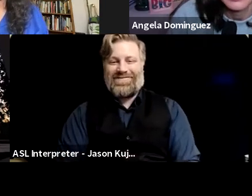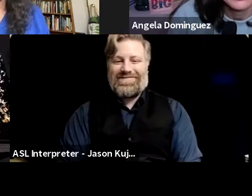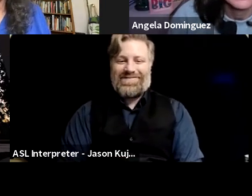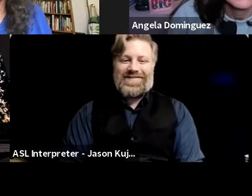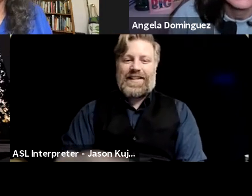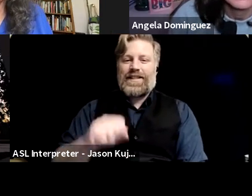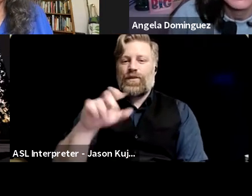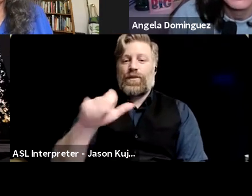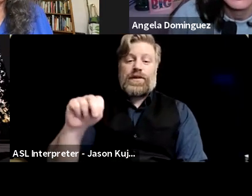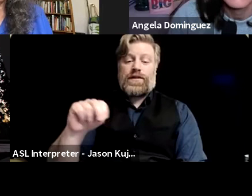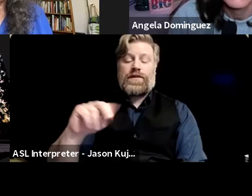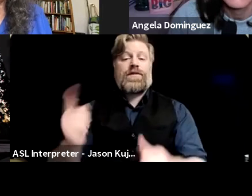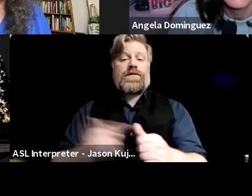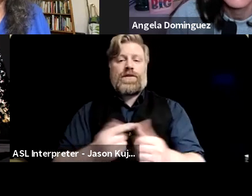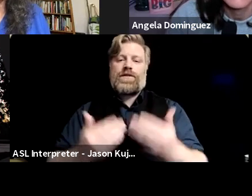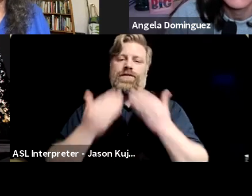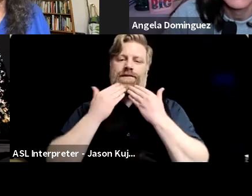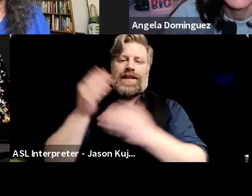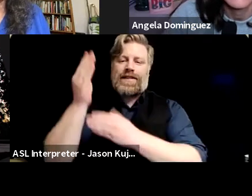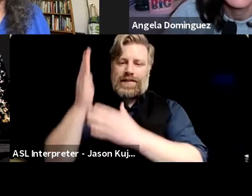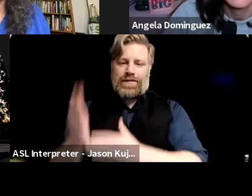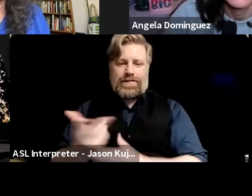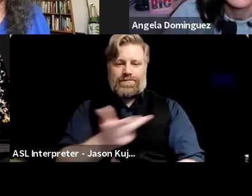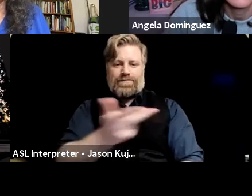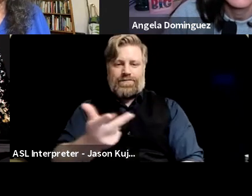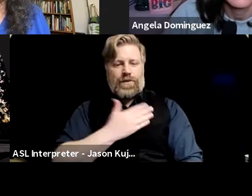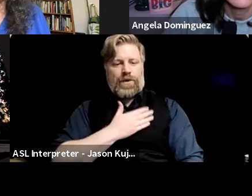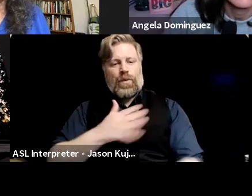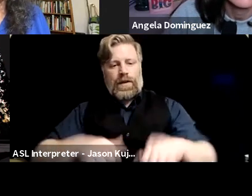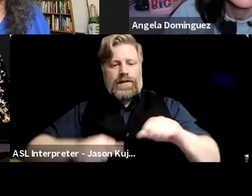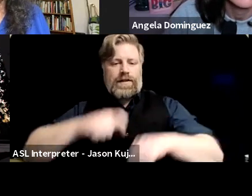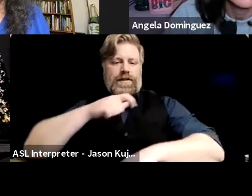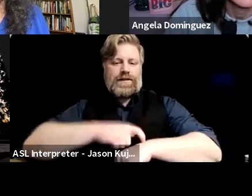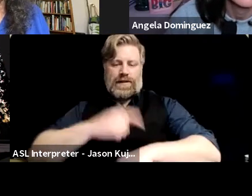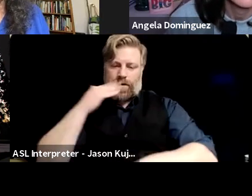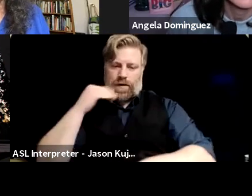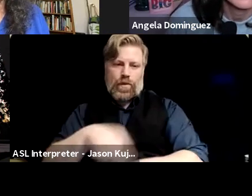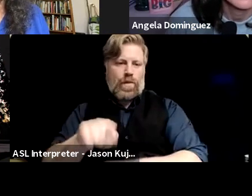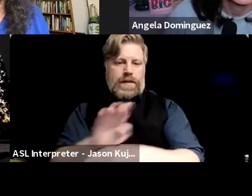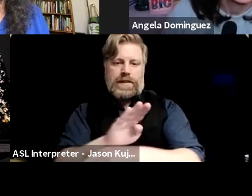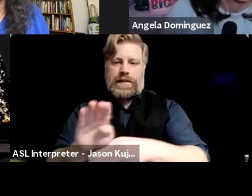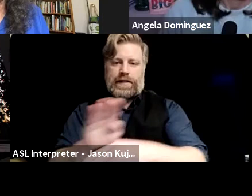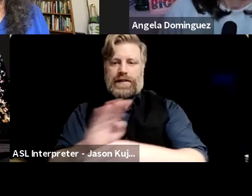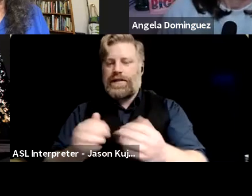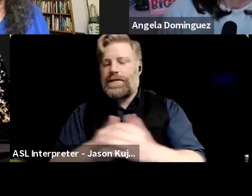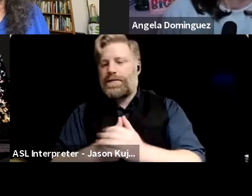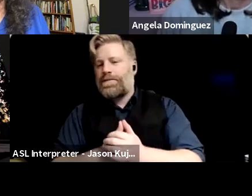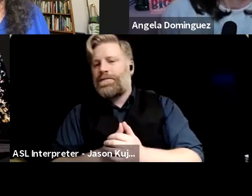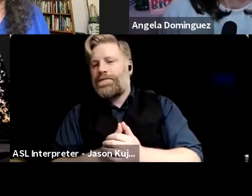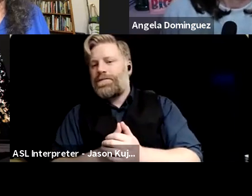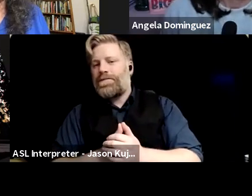but first of all, I want to thank our wonderful speakers for taking the time out of what I'm sure is a very busy, busy day. Um,